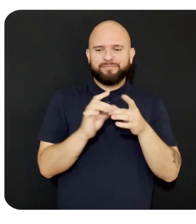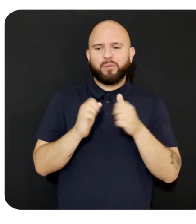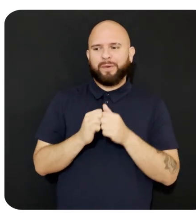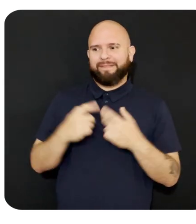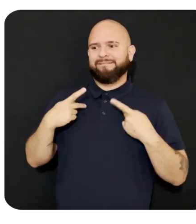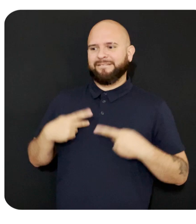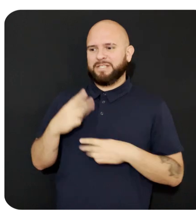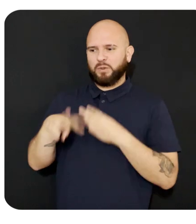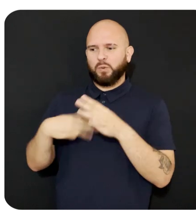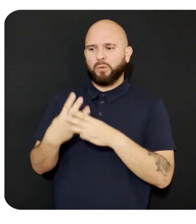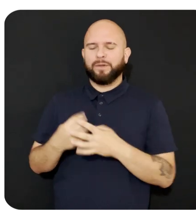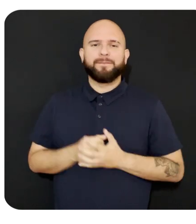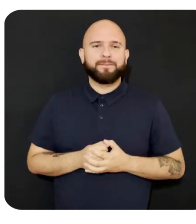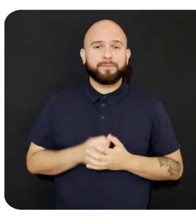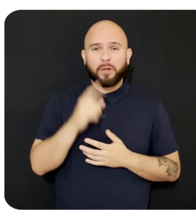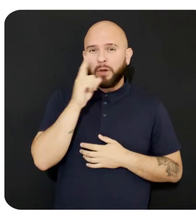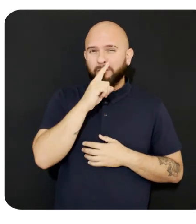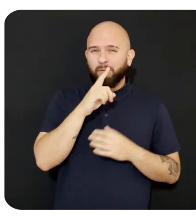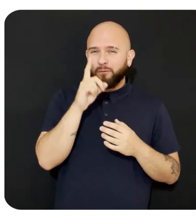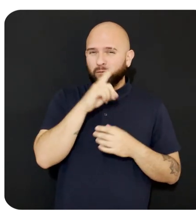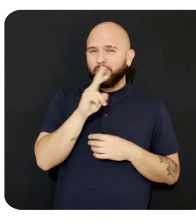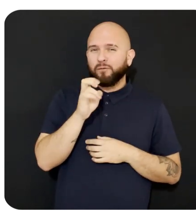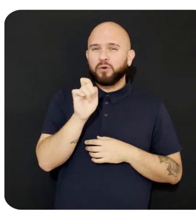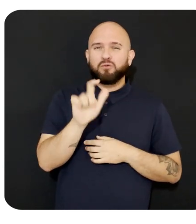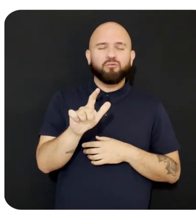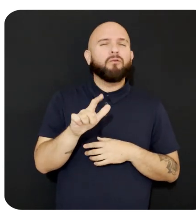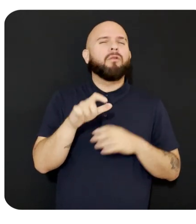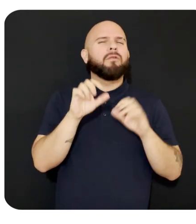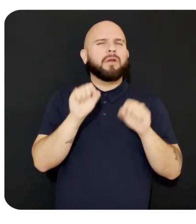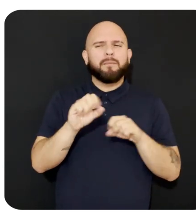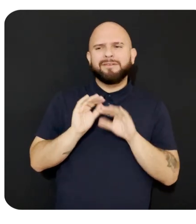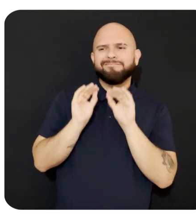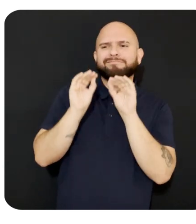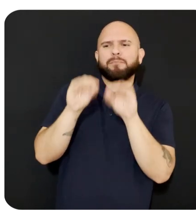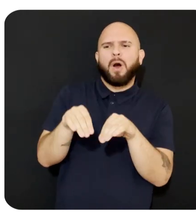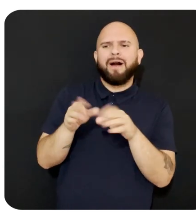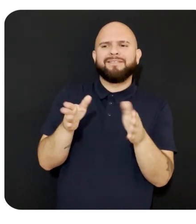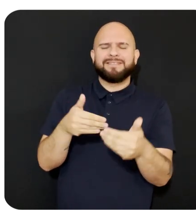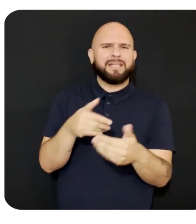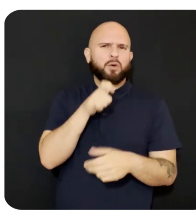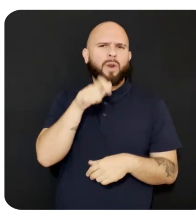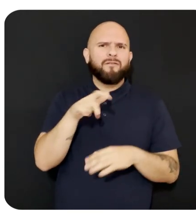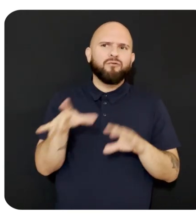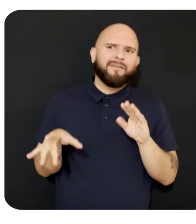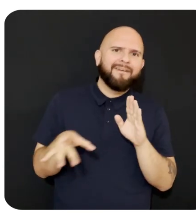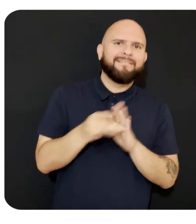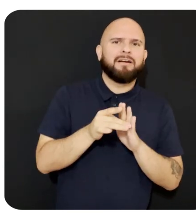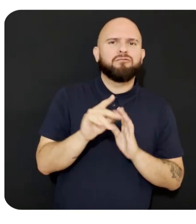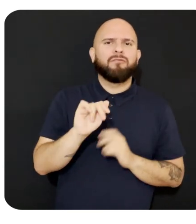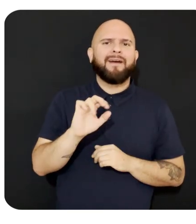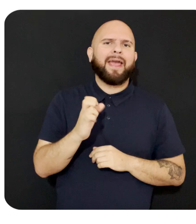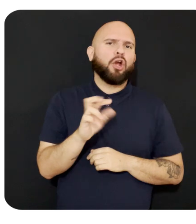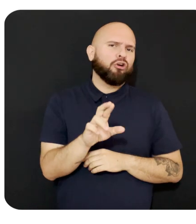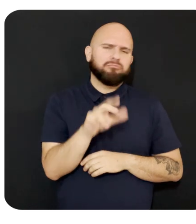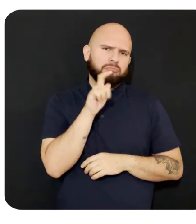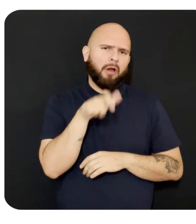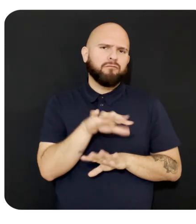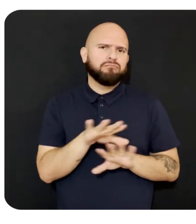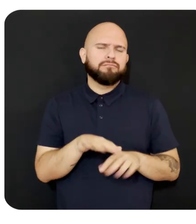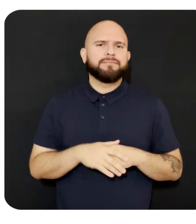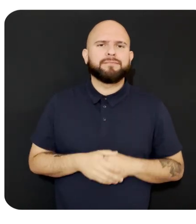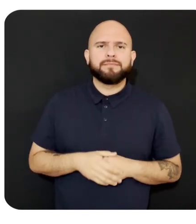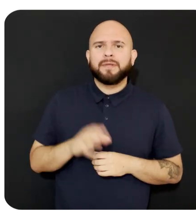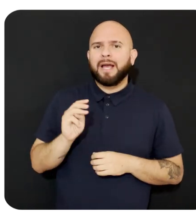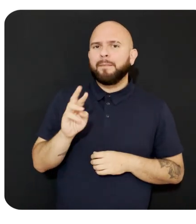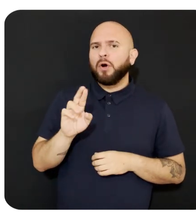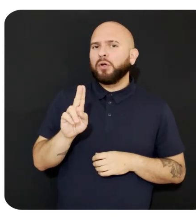Virtual content can be placed arbitrarily in a scene without explicitly attaching it to anchors. The item below MRUK is the